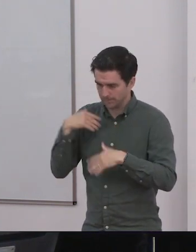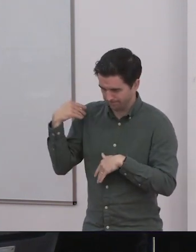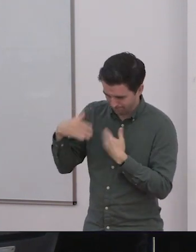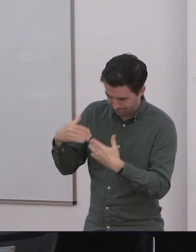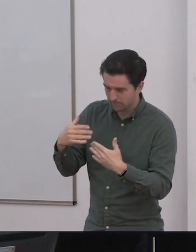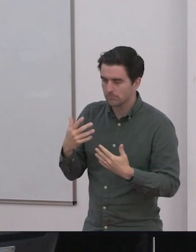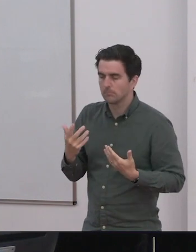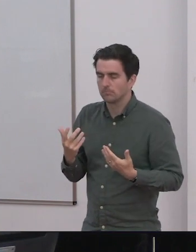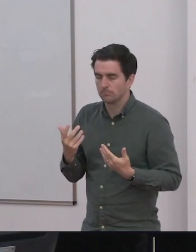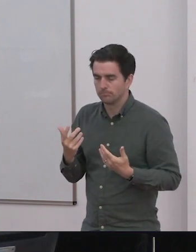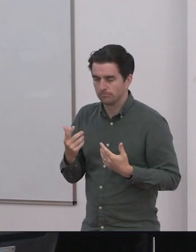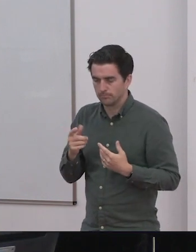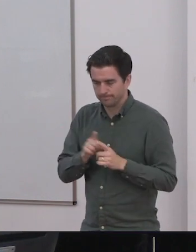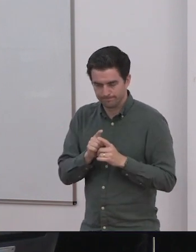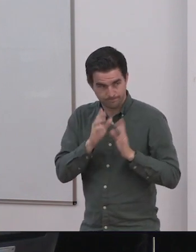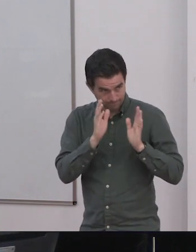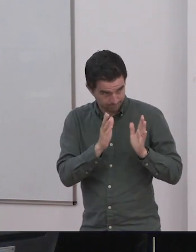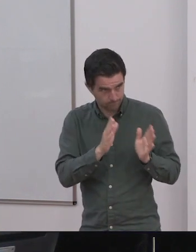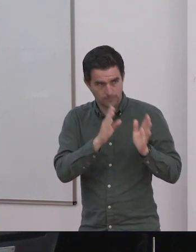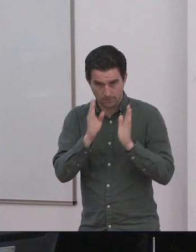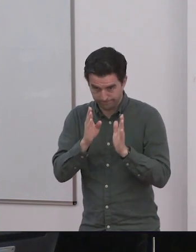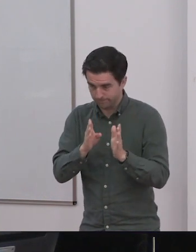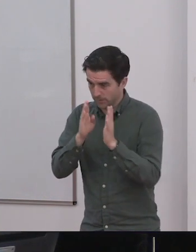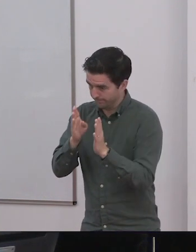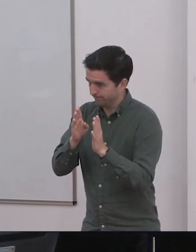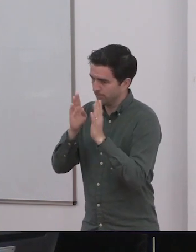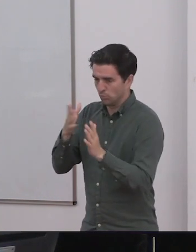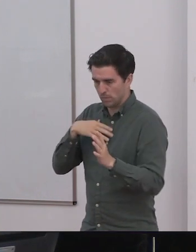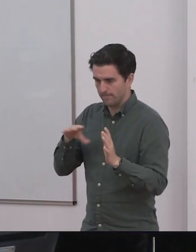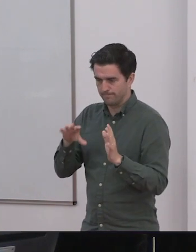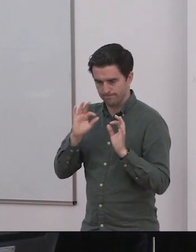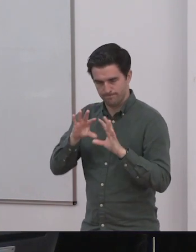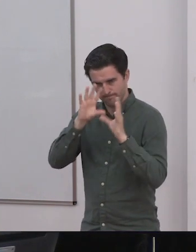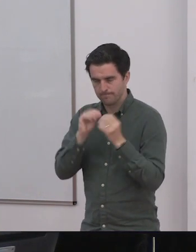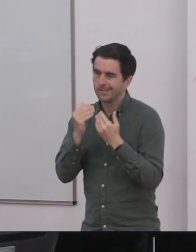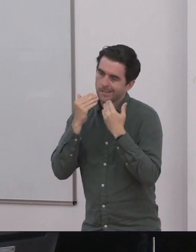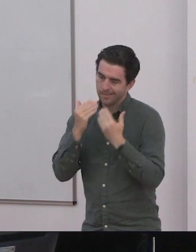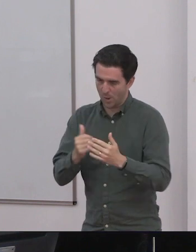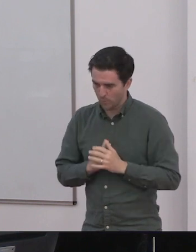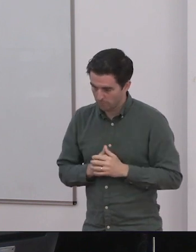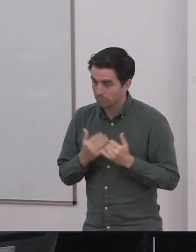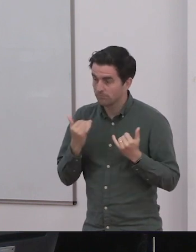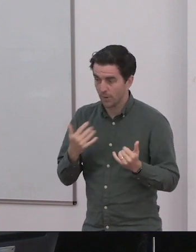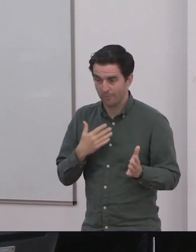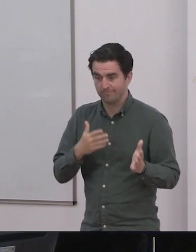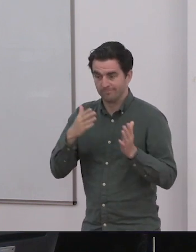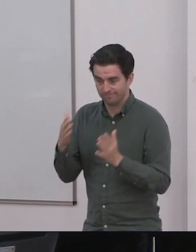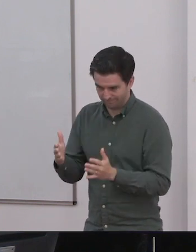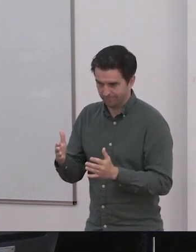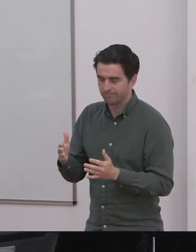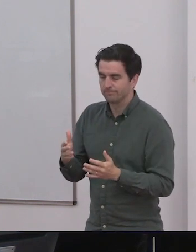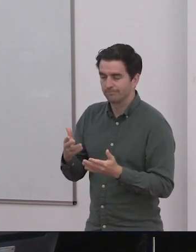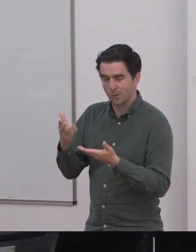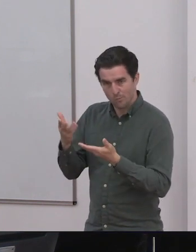welcome Reardon and Pippa Black. Reardon is 14 years of age, has been unschooled for all of their education. The last of the four